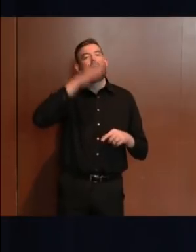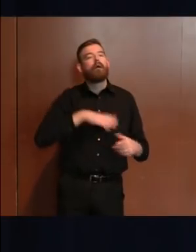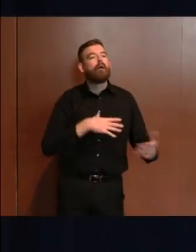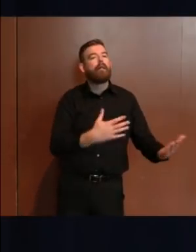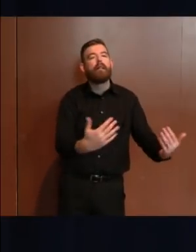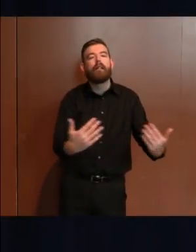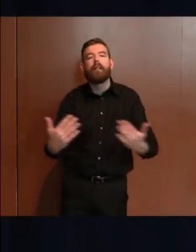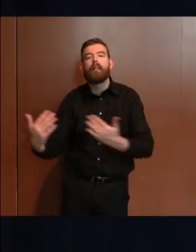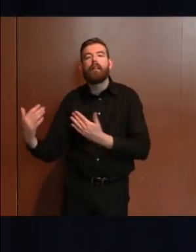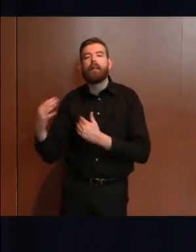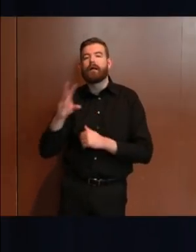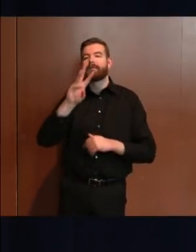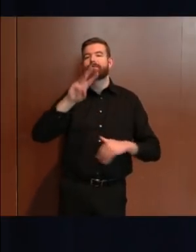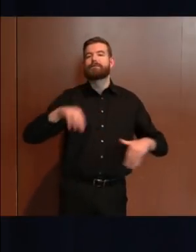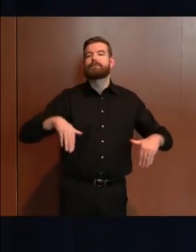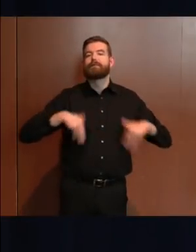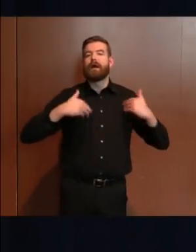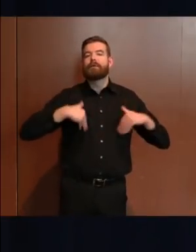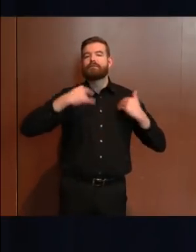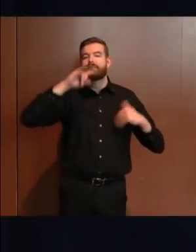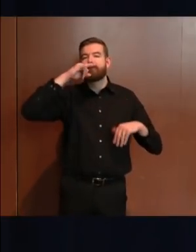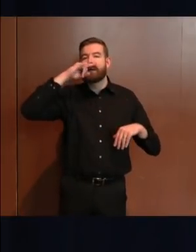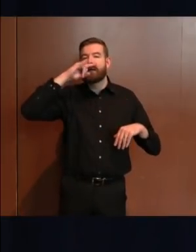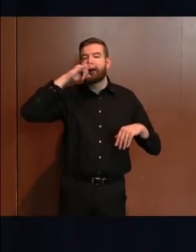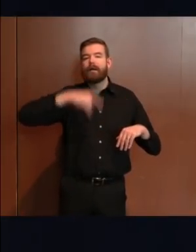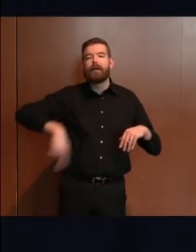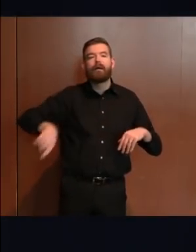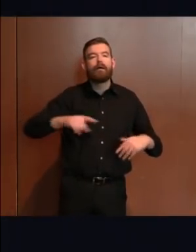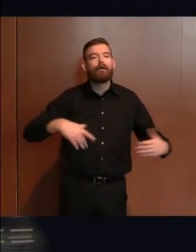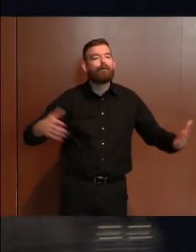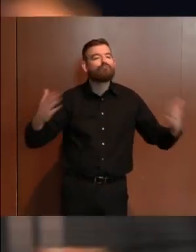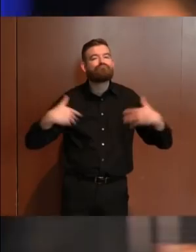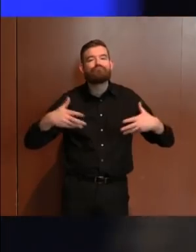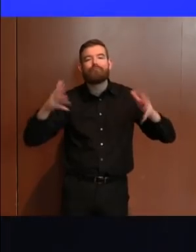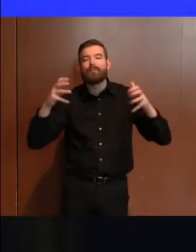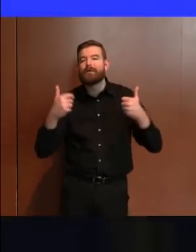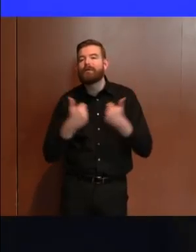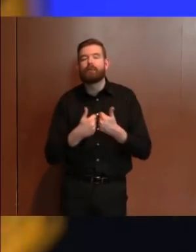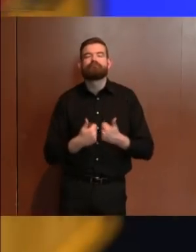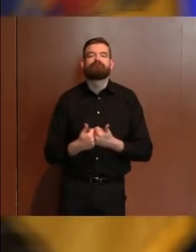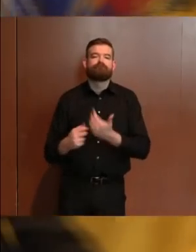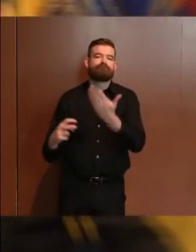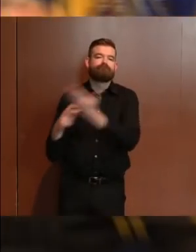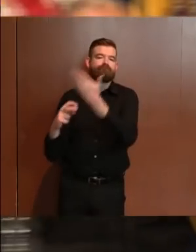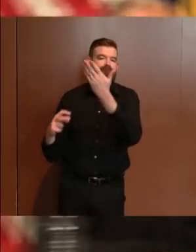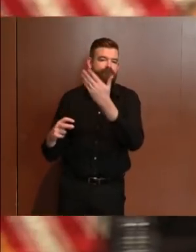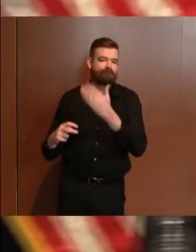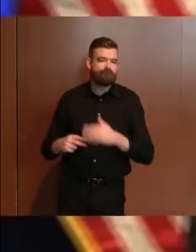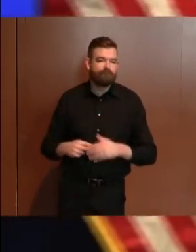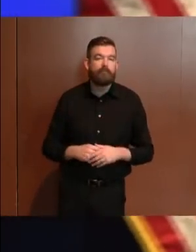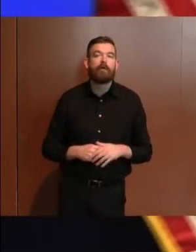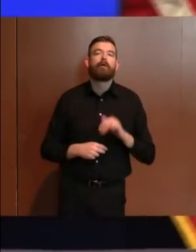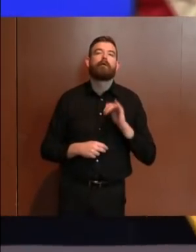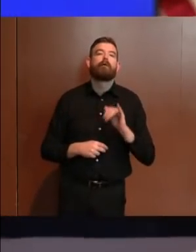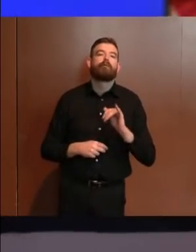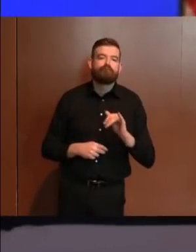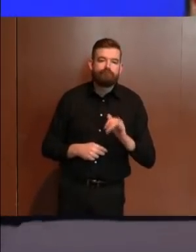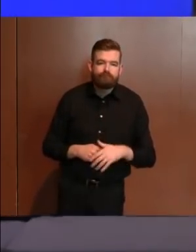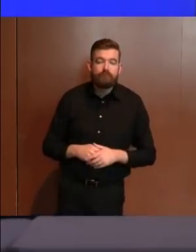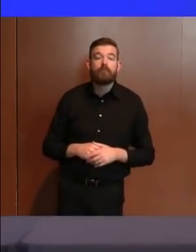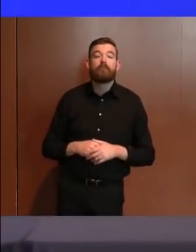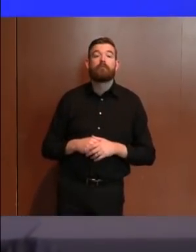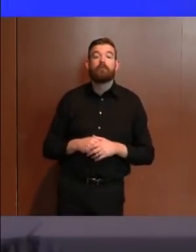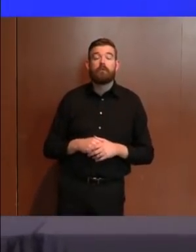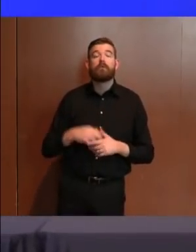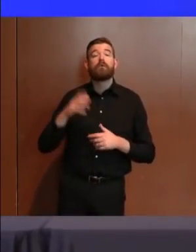of six juveniles. Okay. And then more presently, some corrections officers